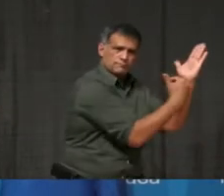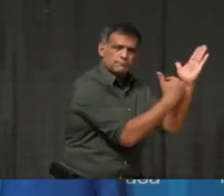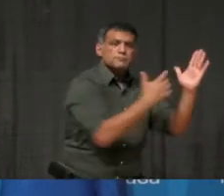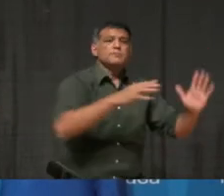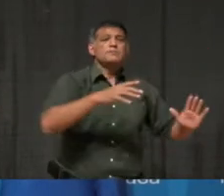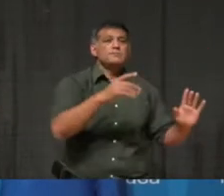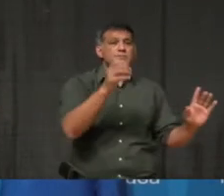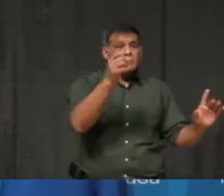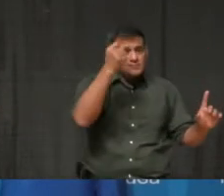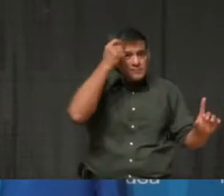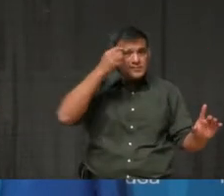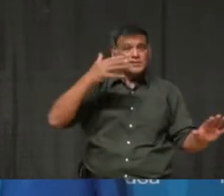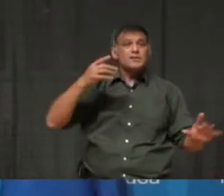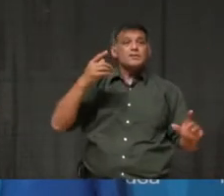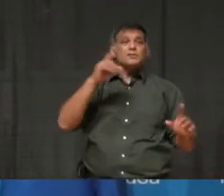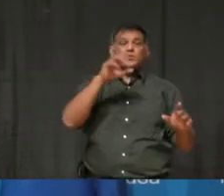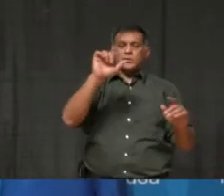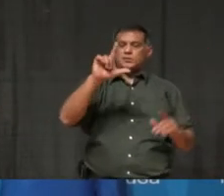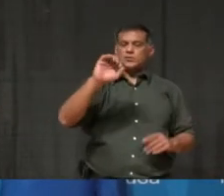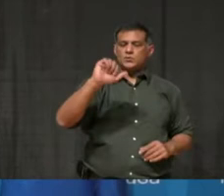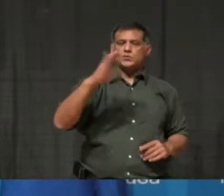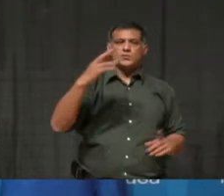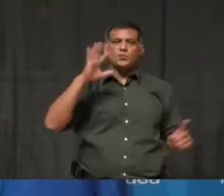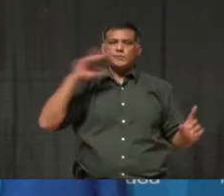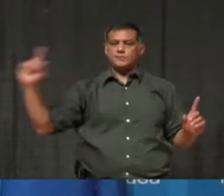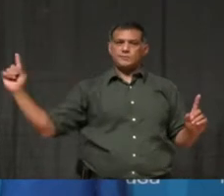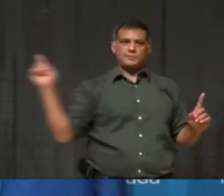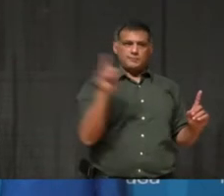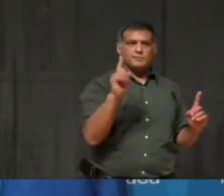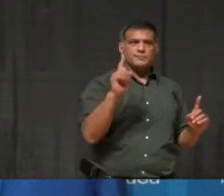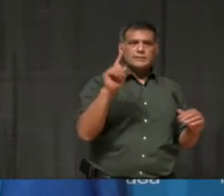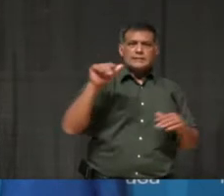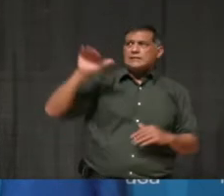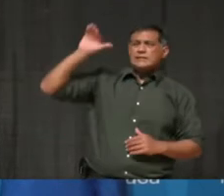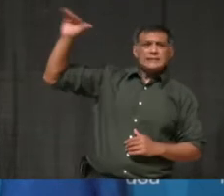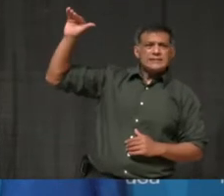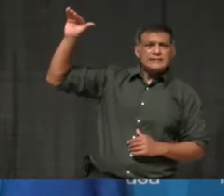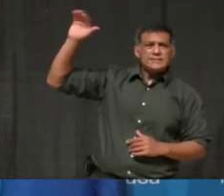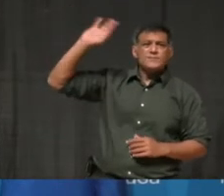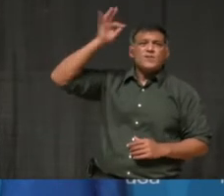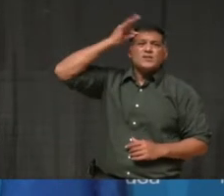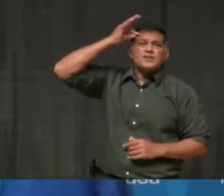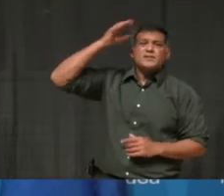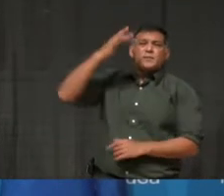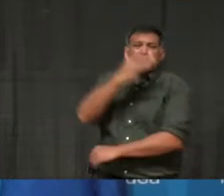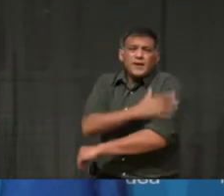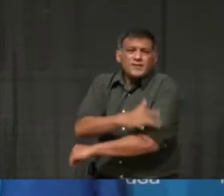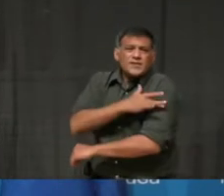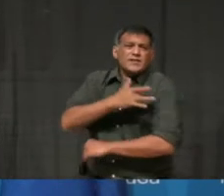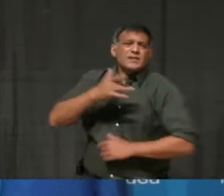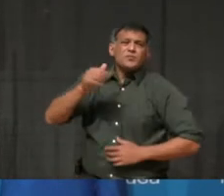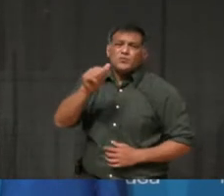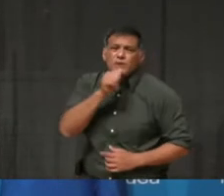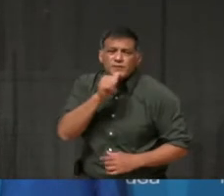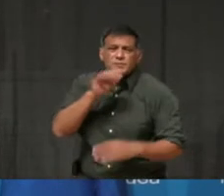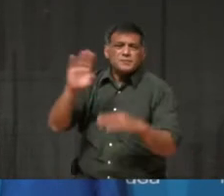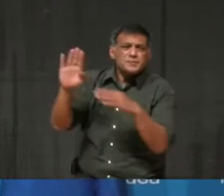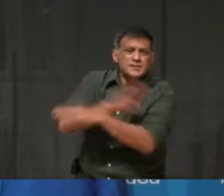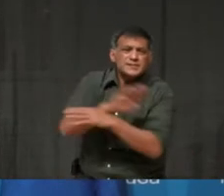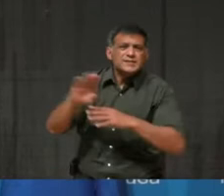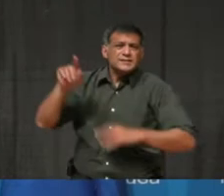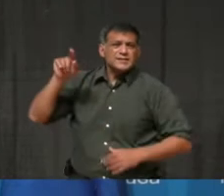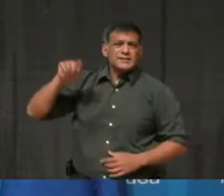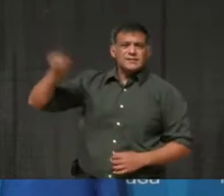urge both the federal and the provincial government, as well as the private sector, to step up and to reassure workers